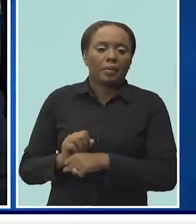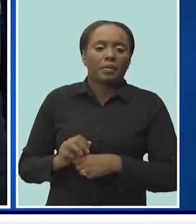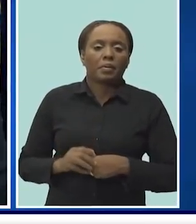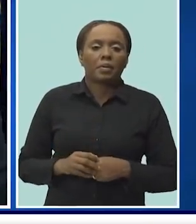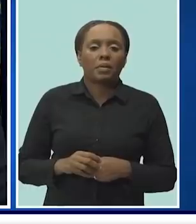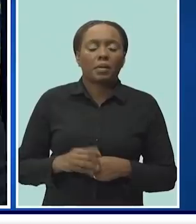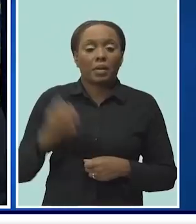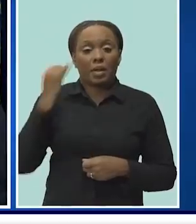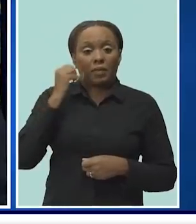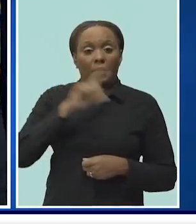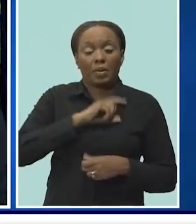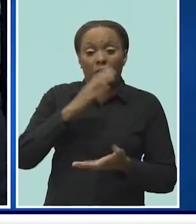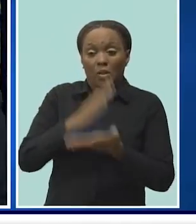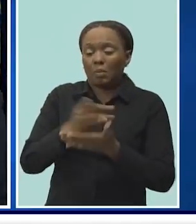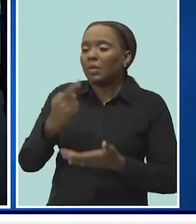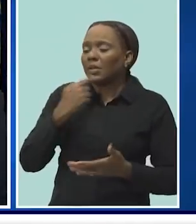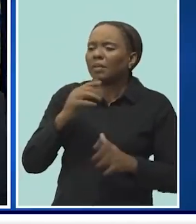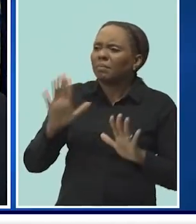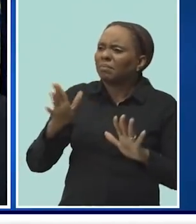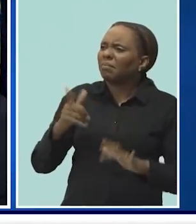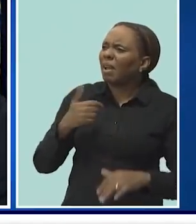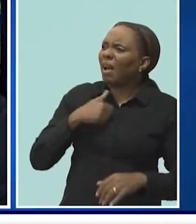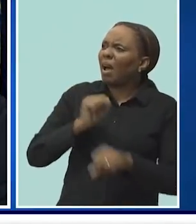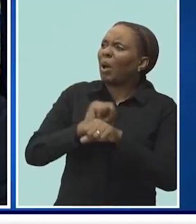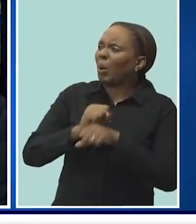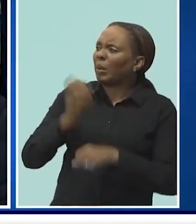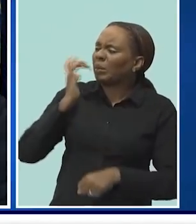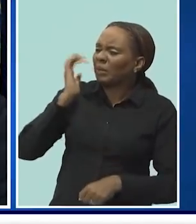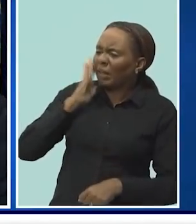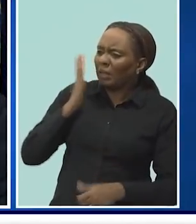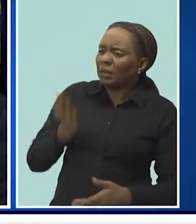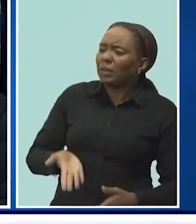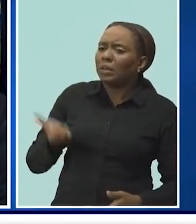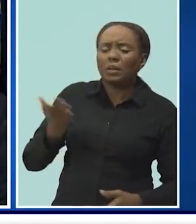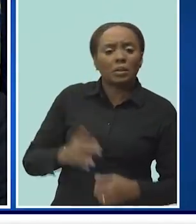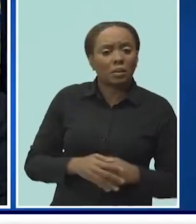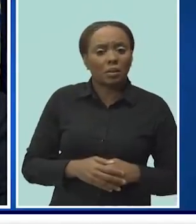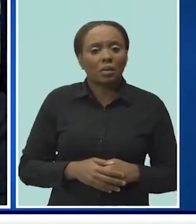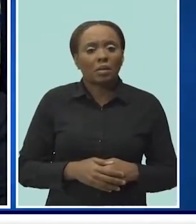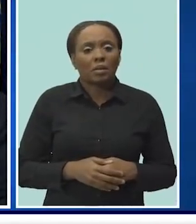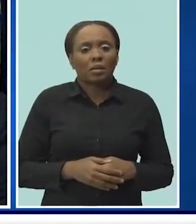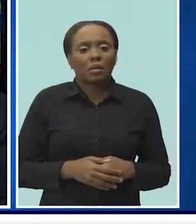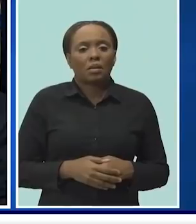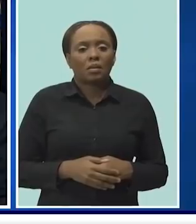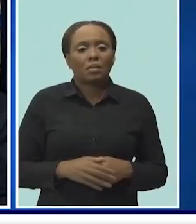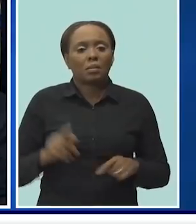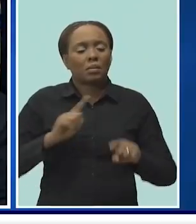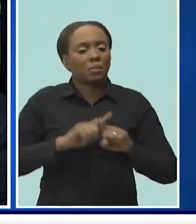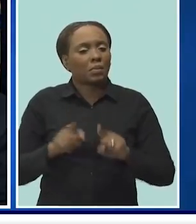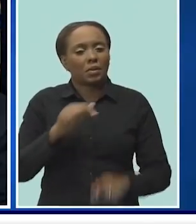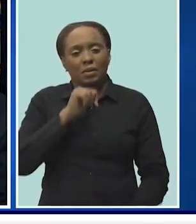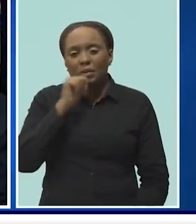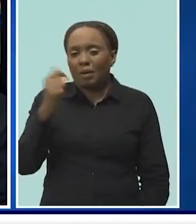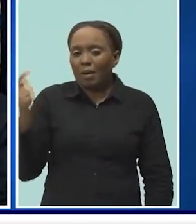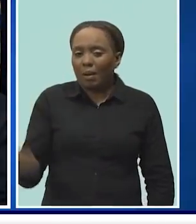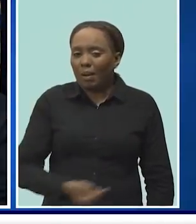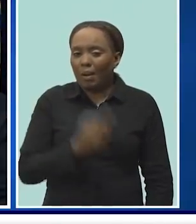police officer who stops you that this is what you're doing. But the fact is that there isn't always the opportunity to